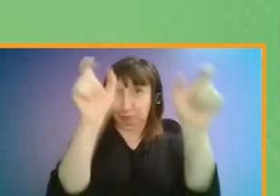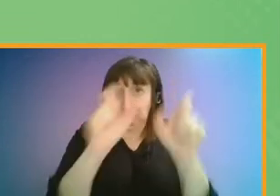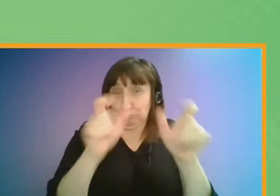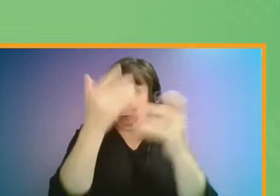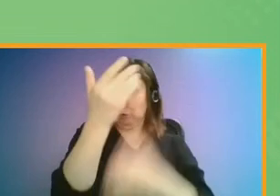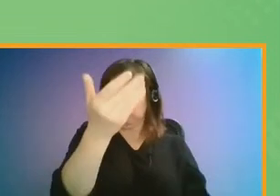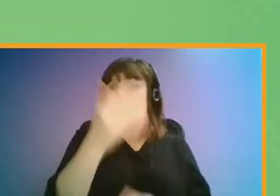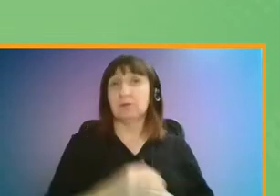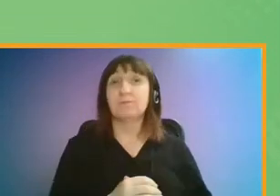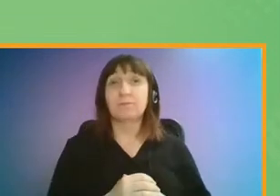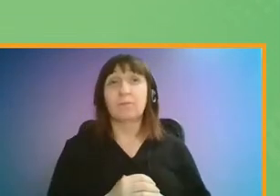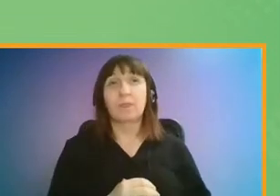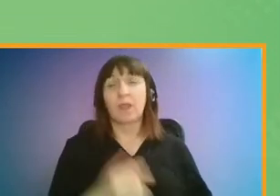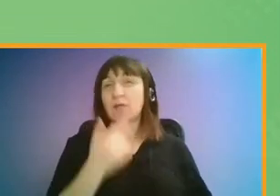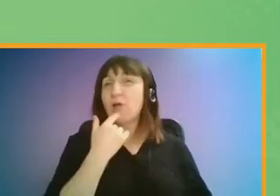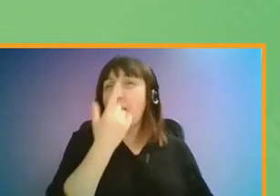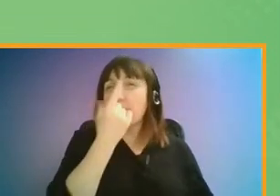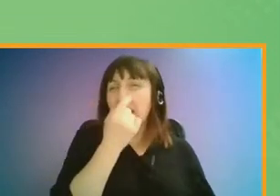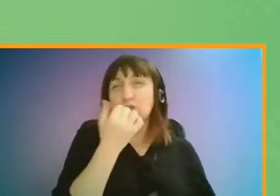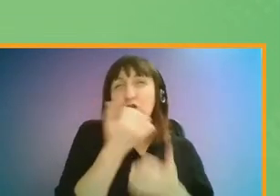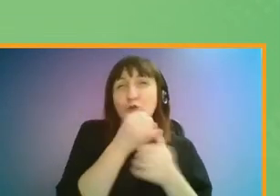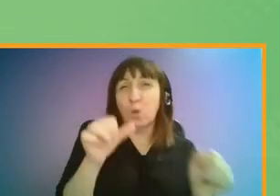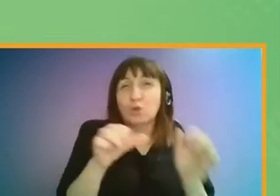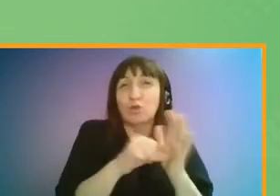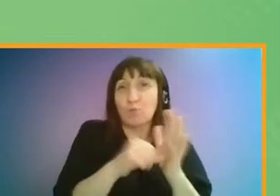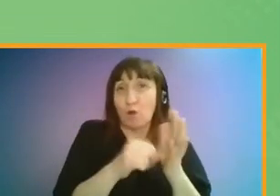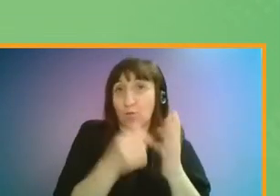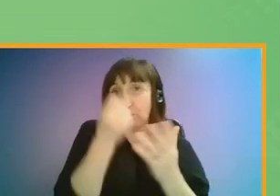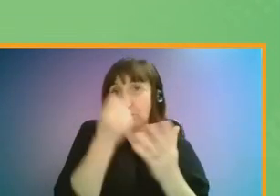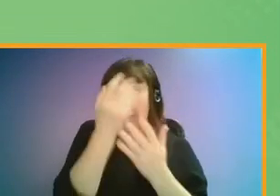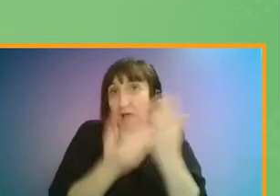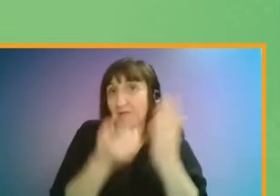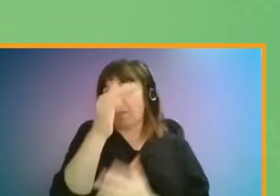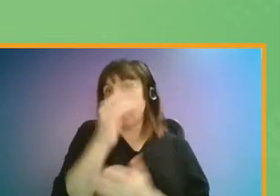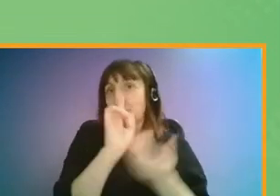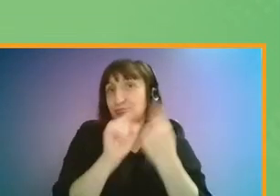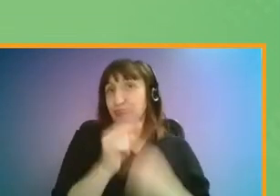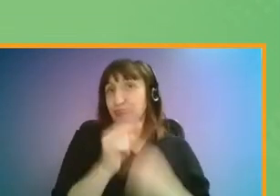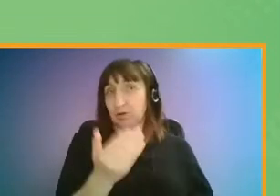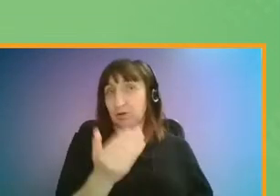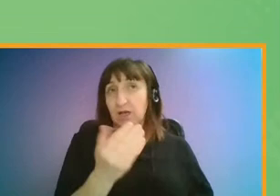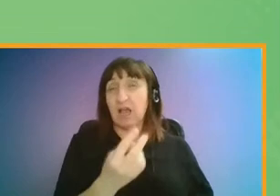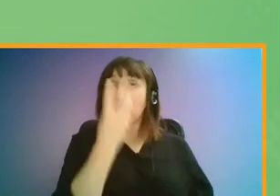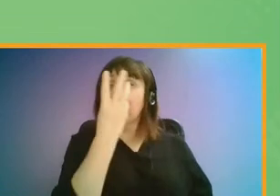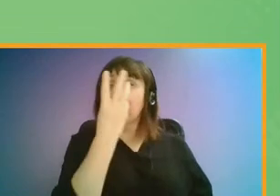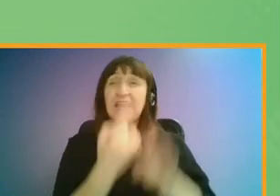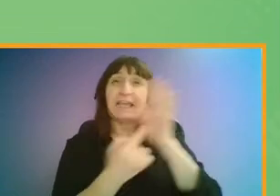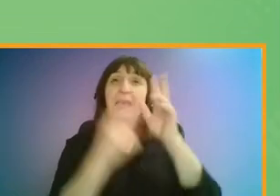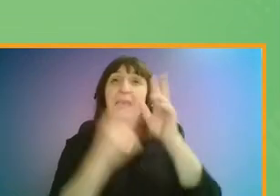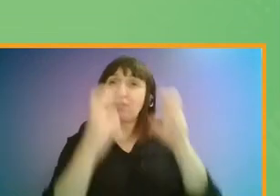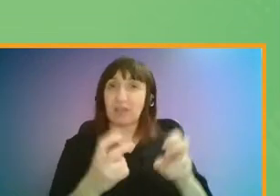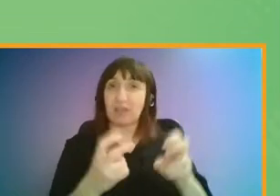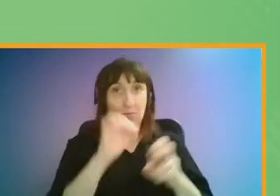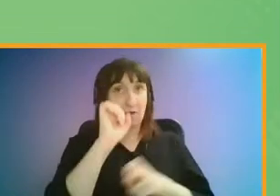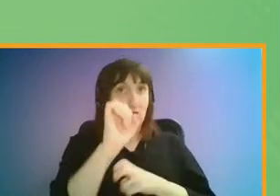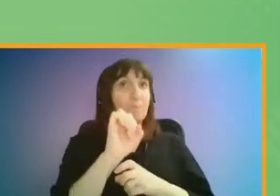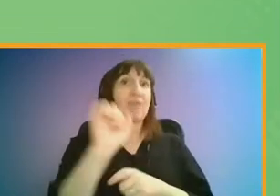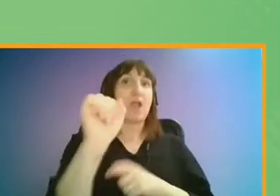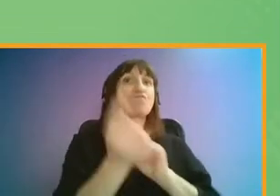Many responses offered potential solutions to the problems I've just spoken about. There are three key themes that came up in survey responses.